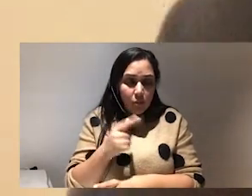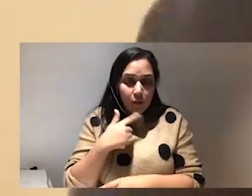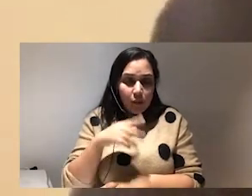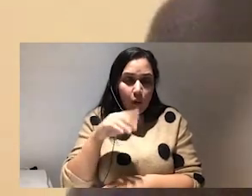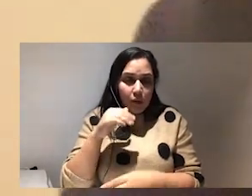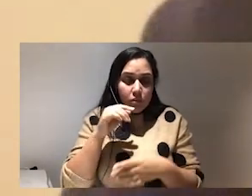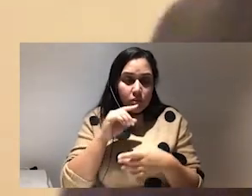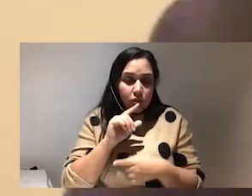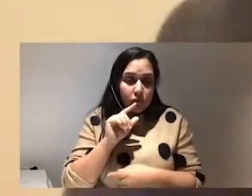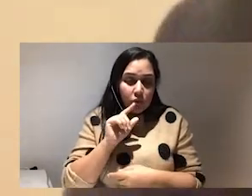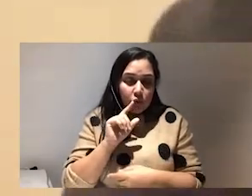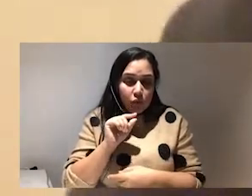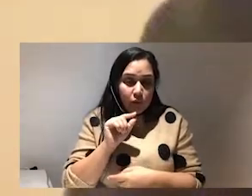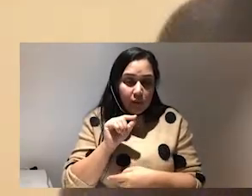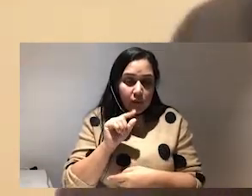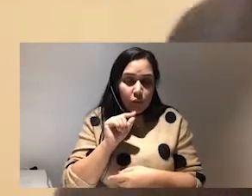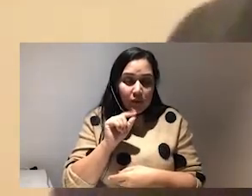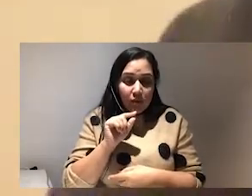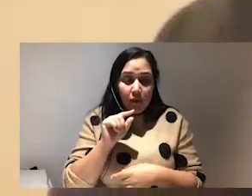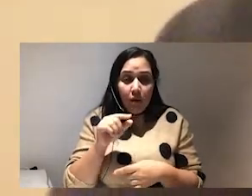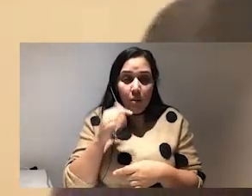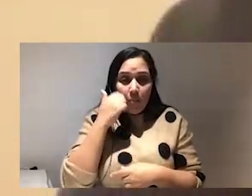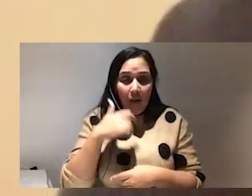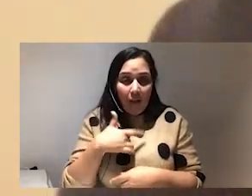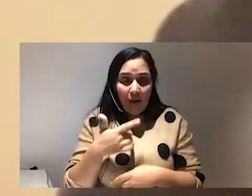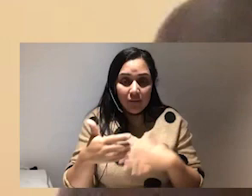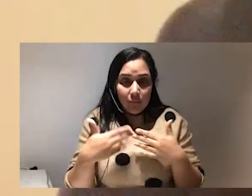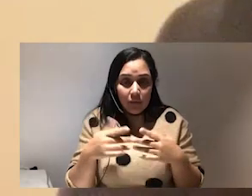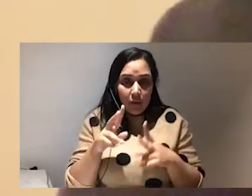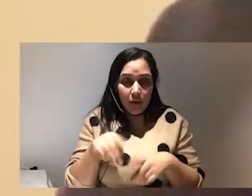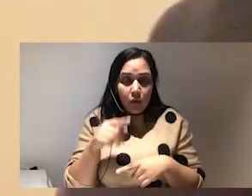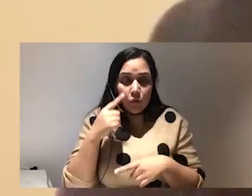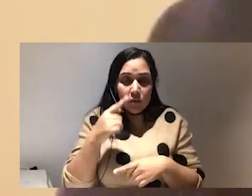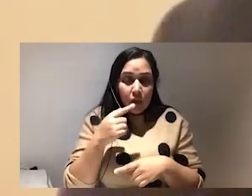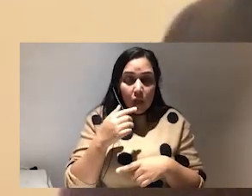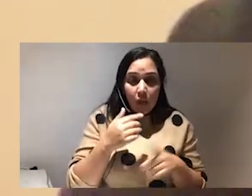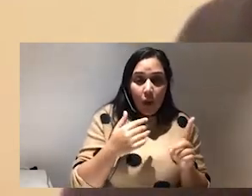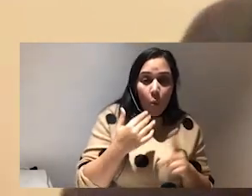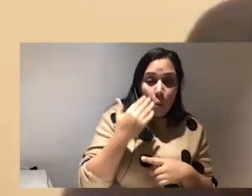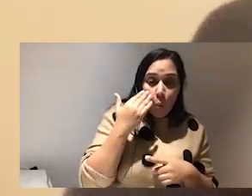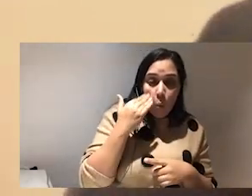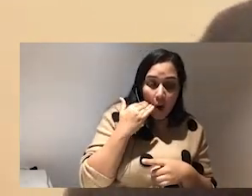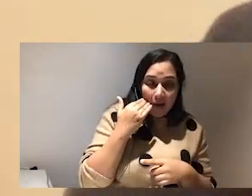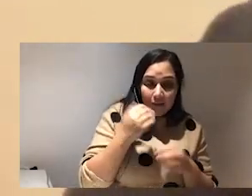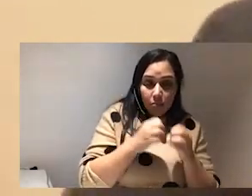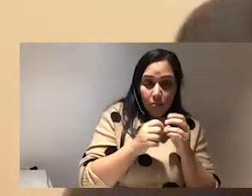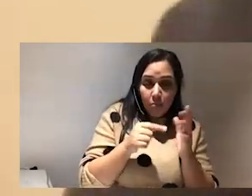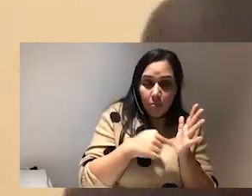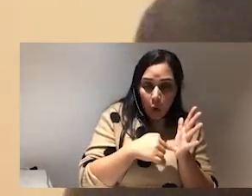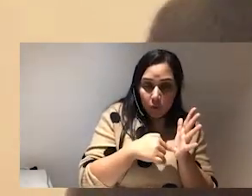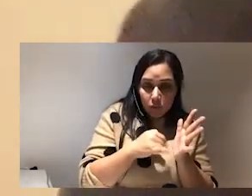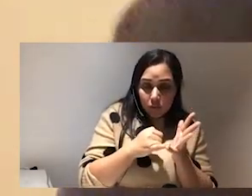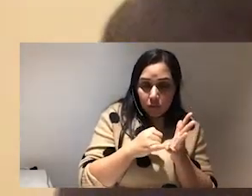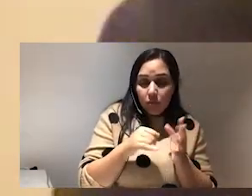you'll see white people or white bots replying replying and trying to um have more negative replies